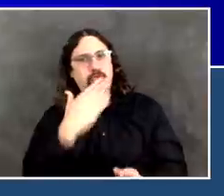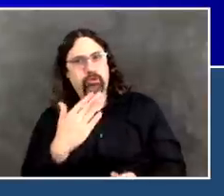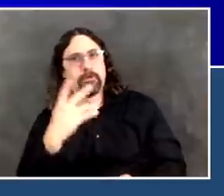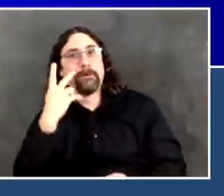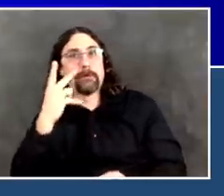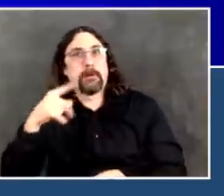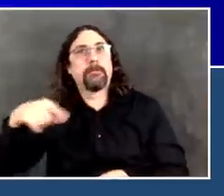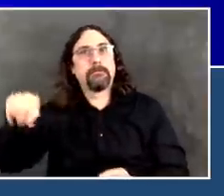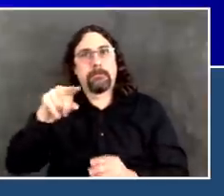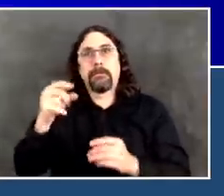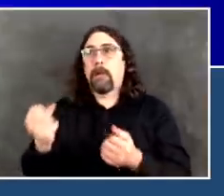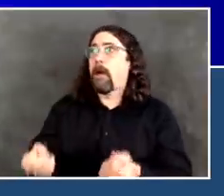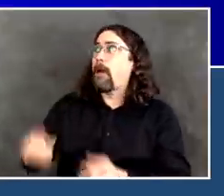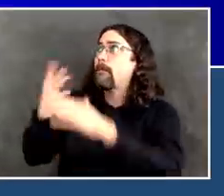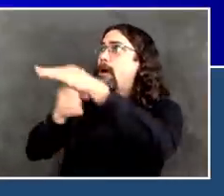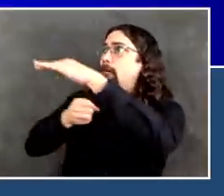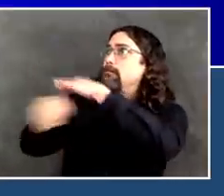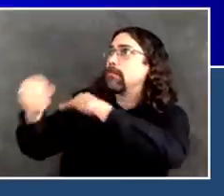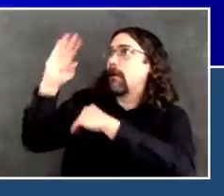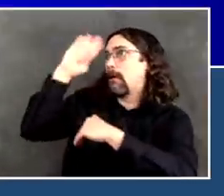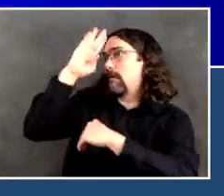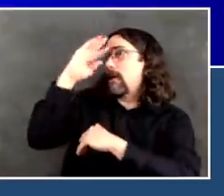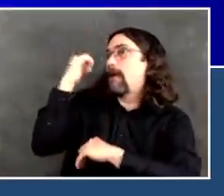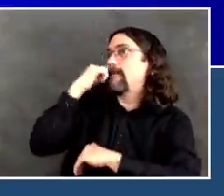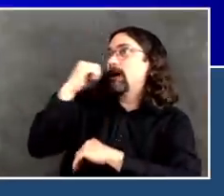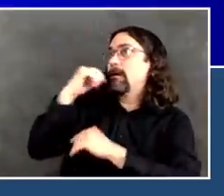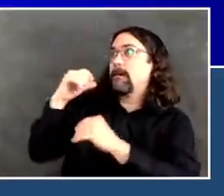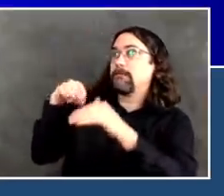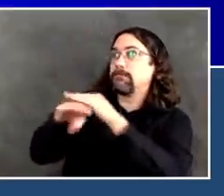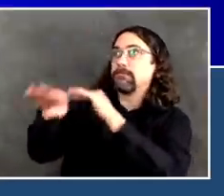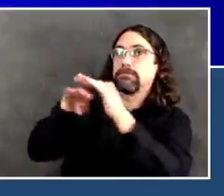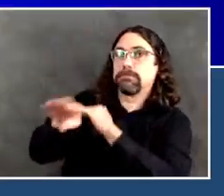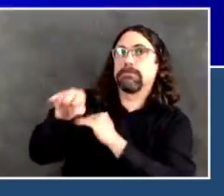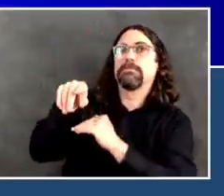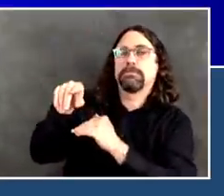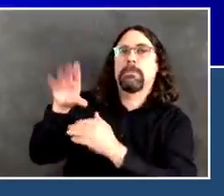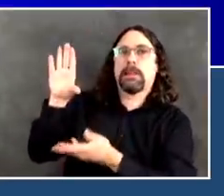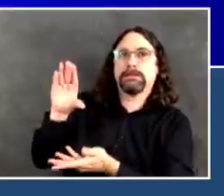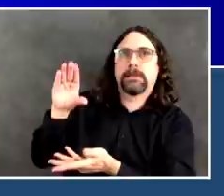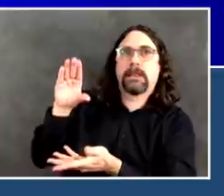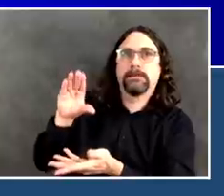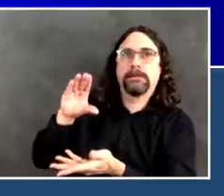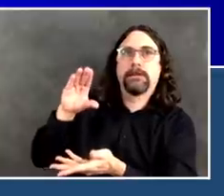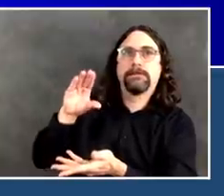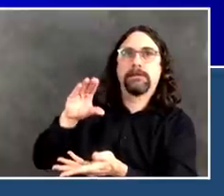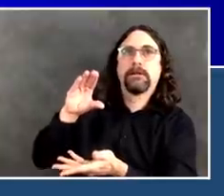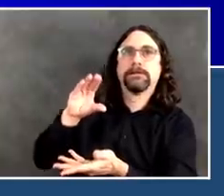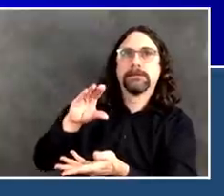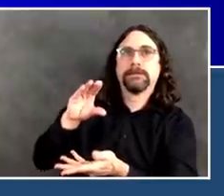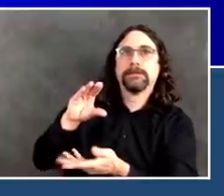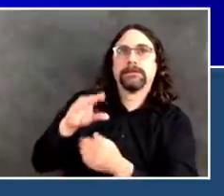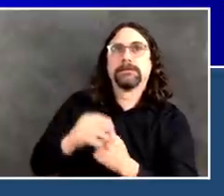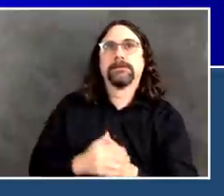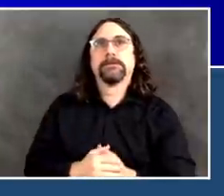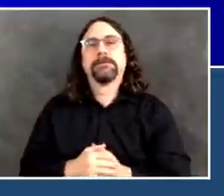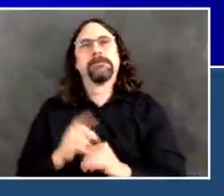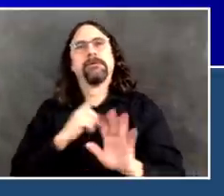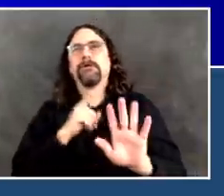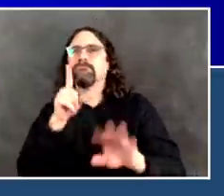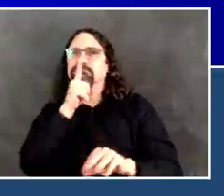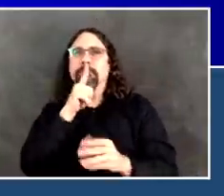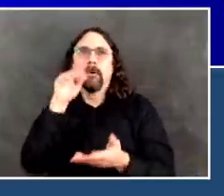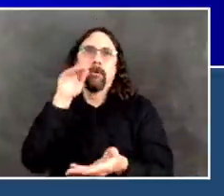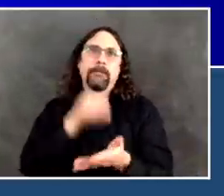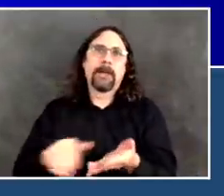That means we are not there yet. I'm stating the obvious, but I want to just hammer home the point. We're not there yet. And we need to be sober about it. And we